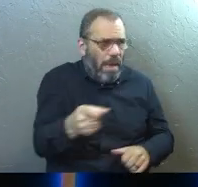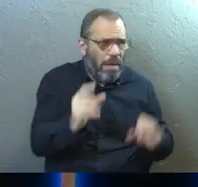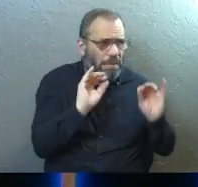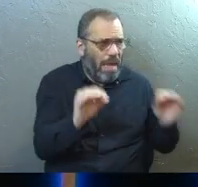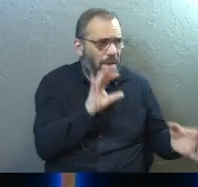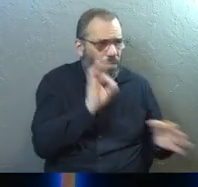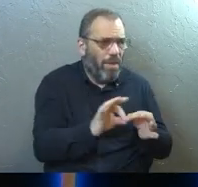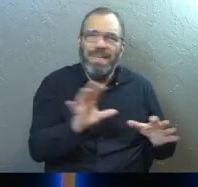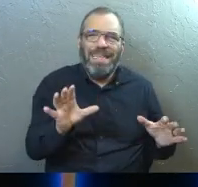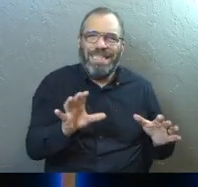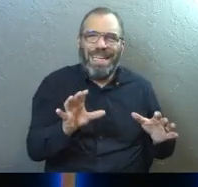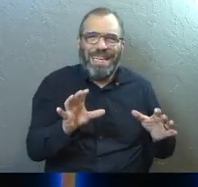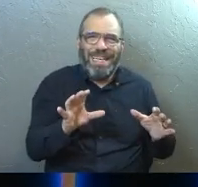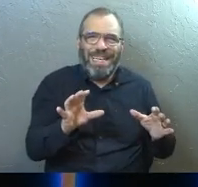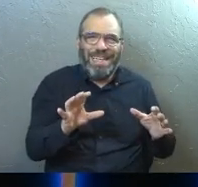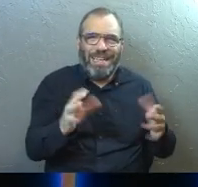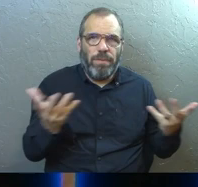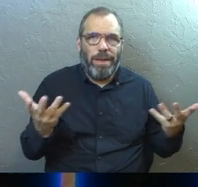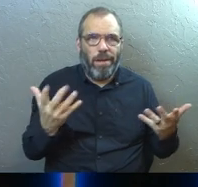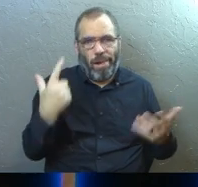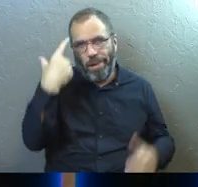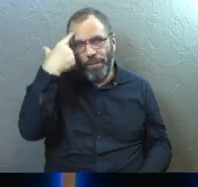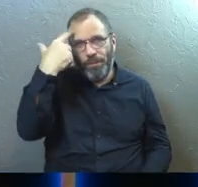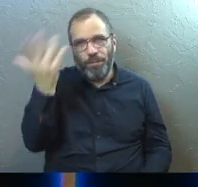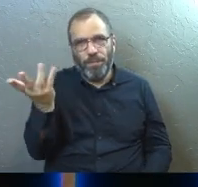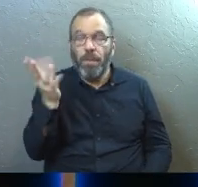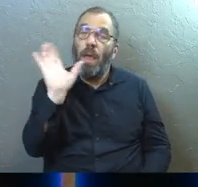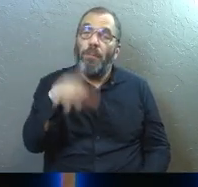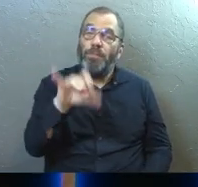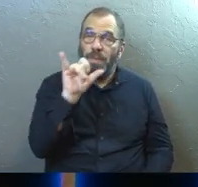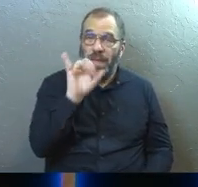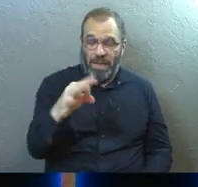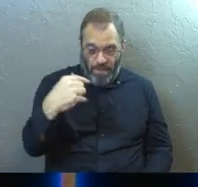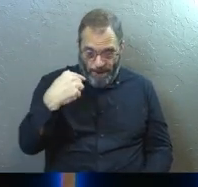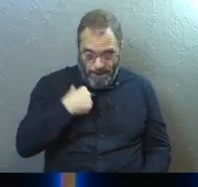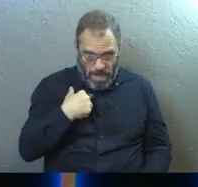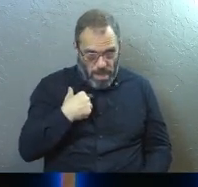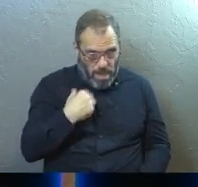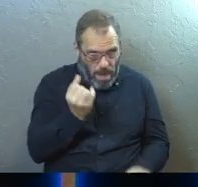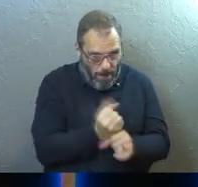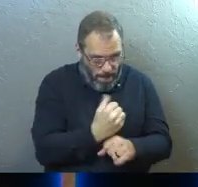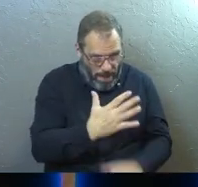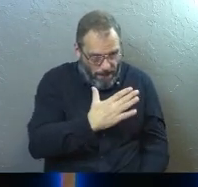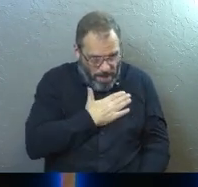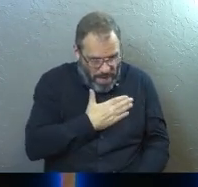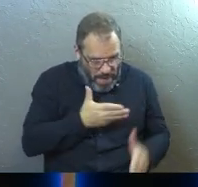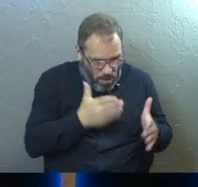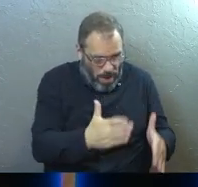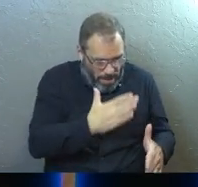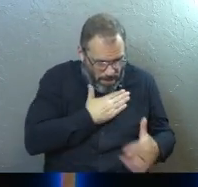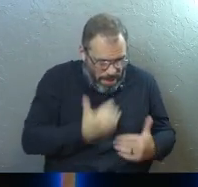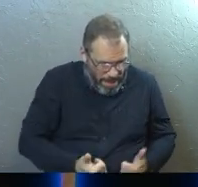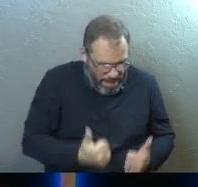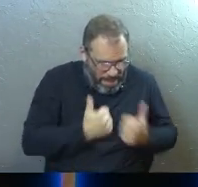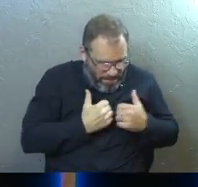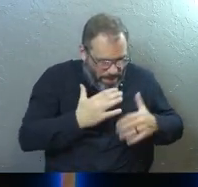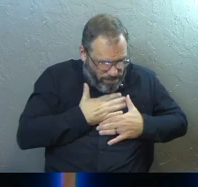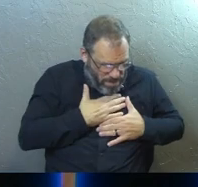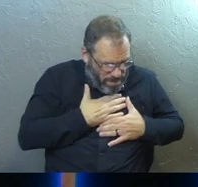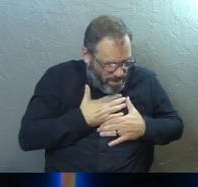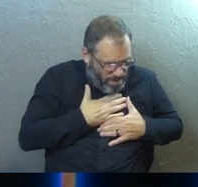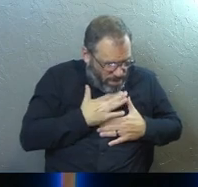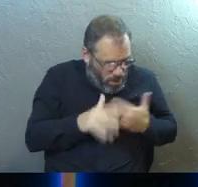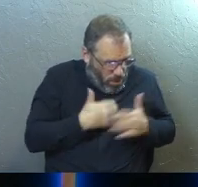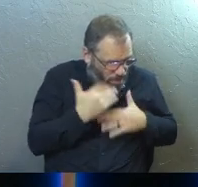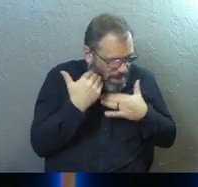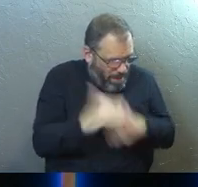See, it's all wrapped up in here together, right? Because if I'm the one who's trying to form my own life, then all of a